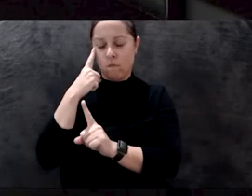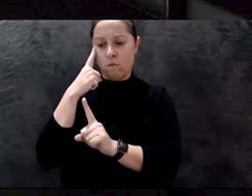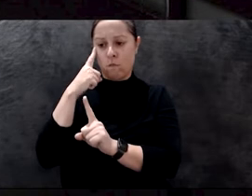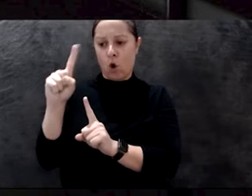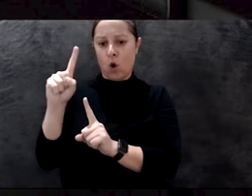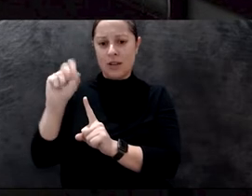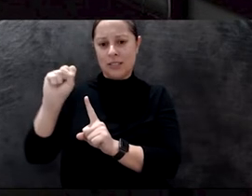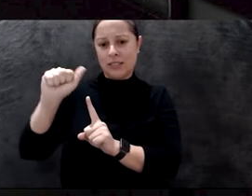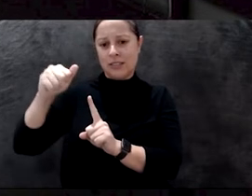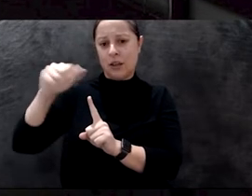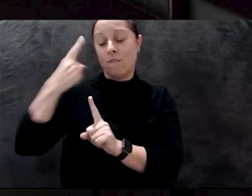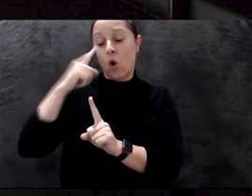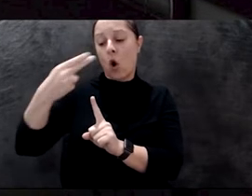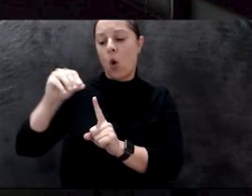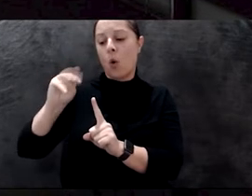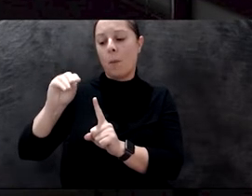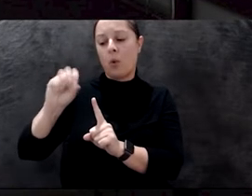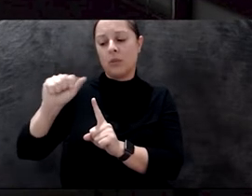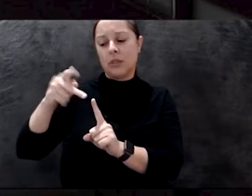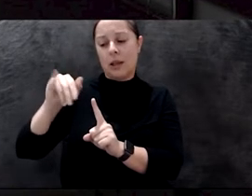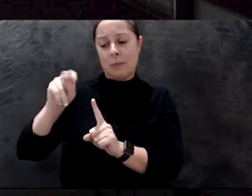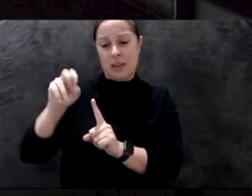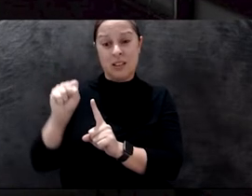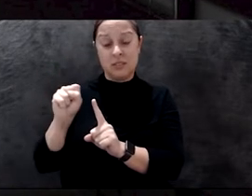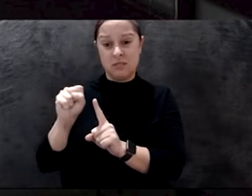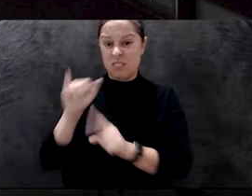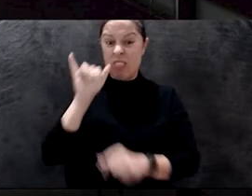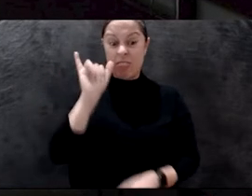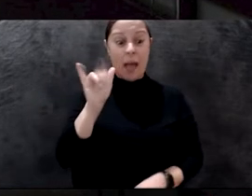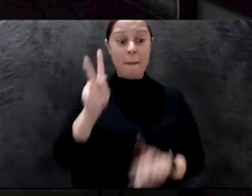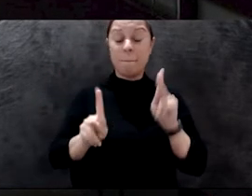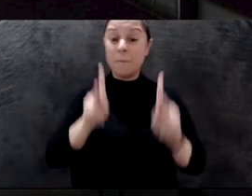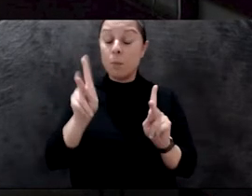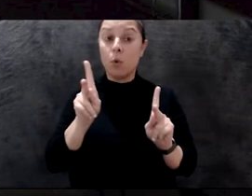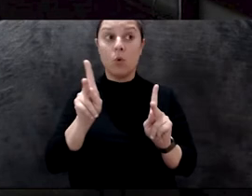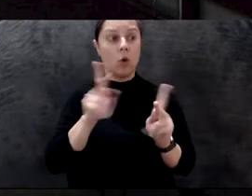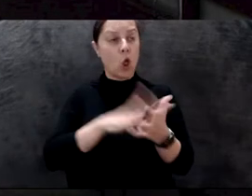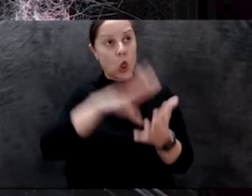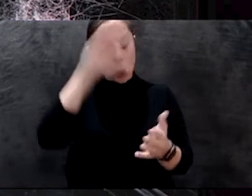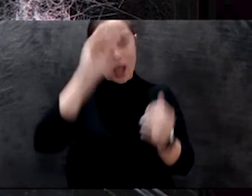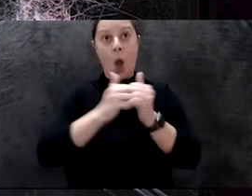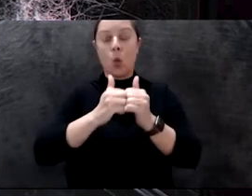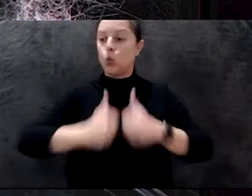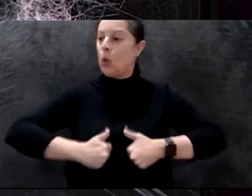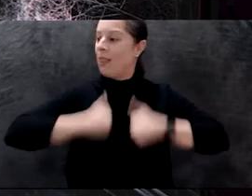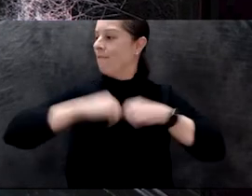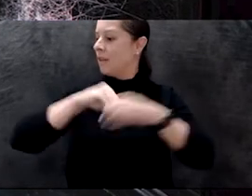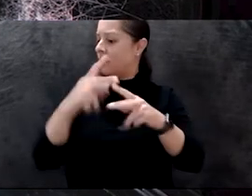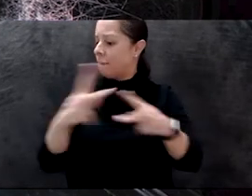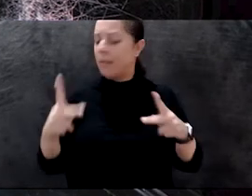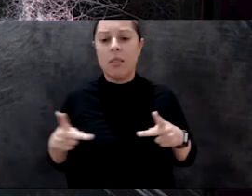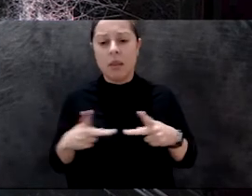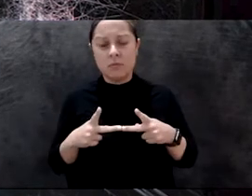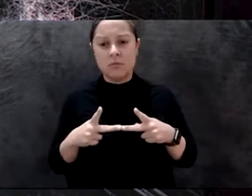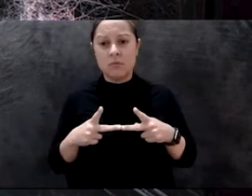survive in a place, or learn to know how to live in a place, minimum you have to live for five million years.